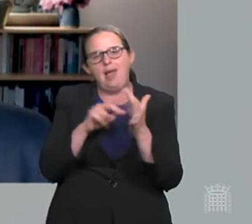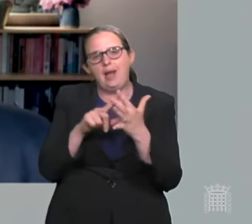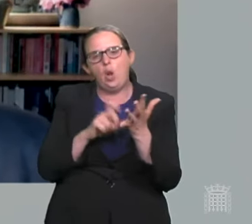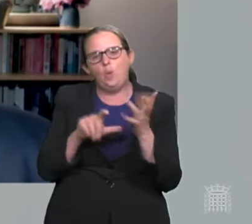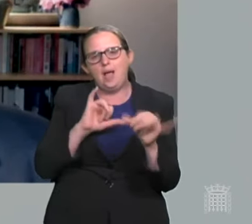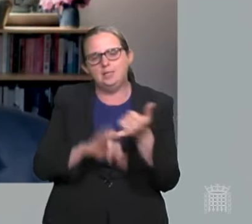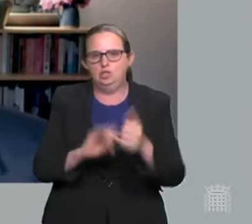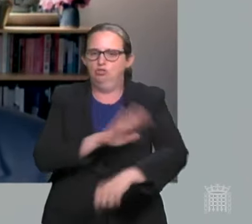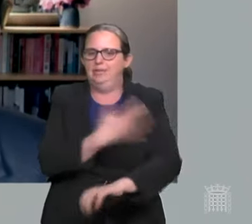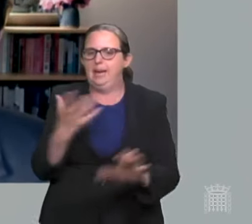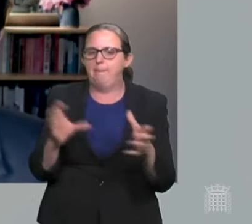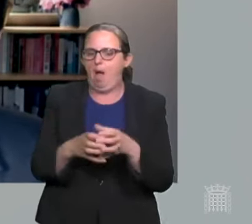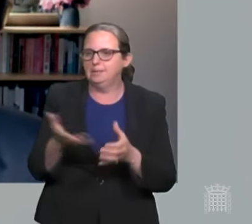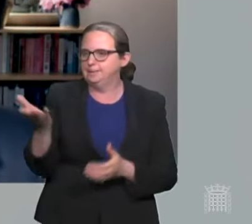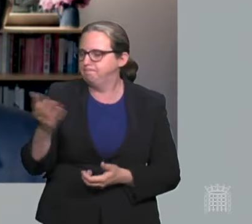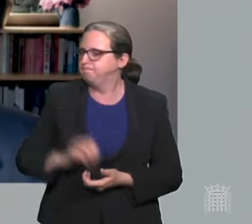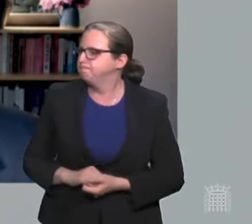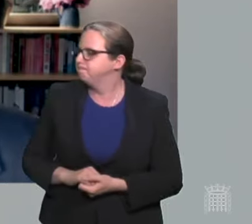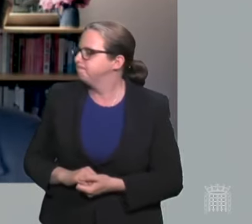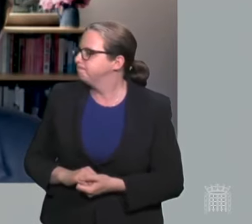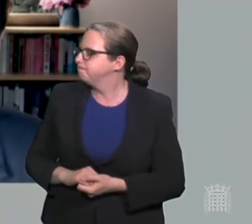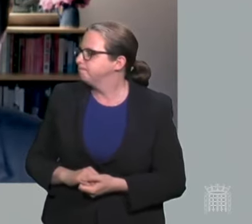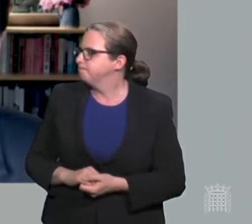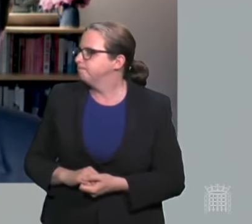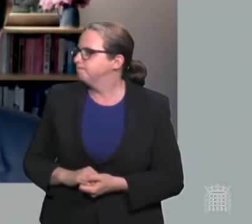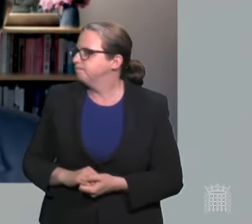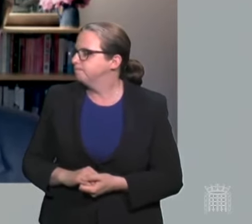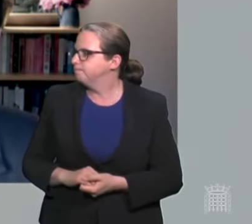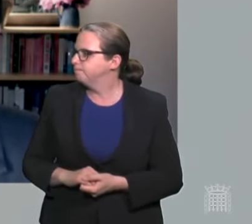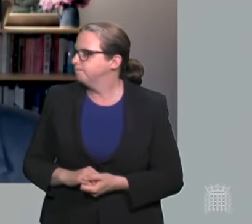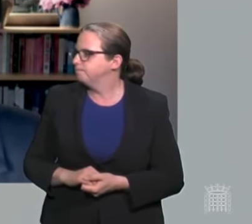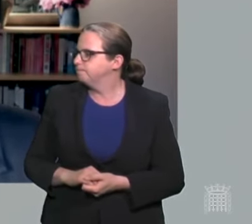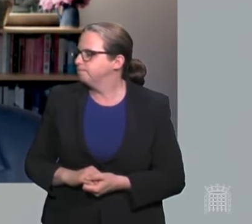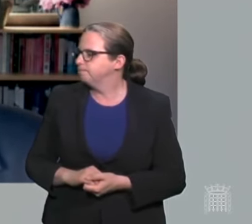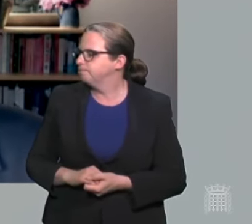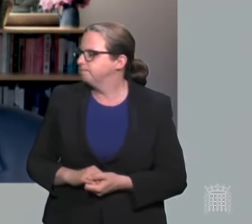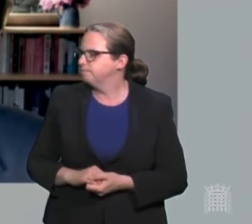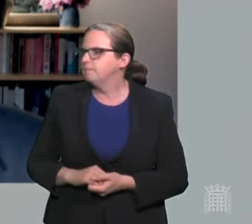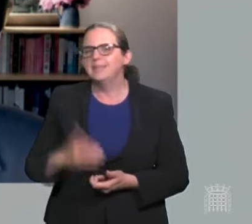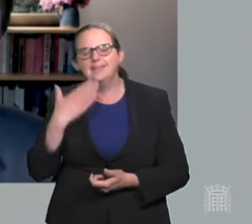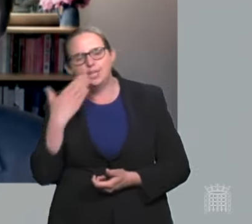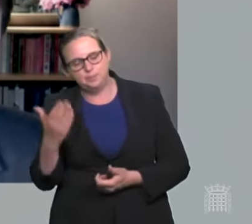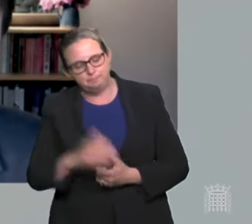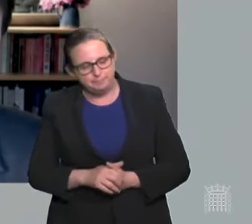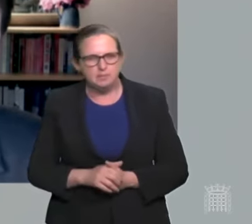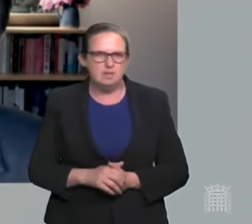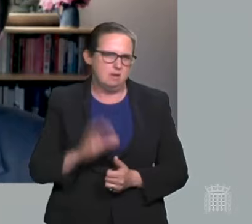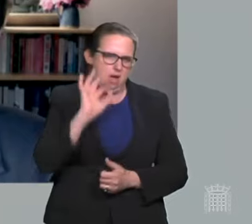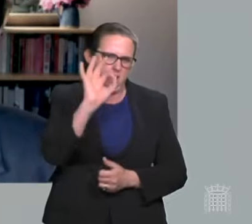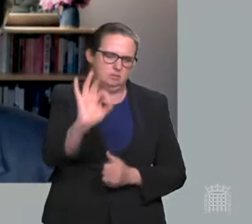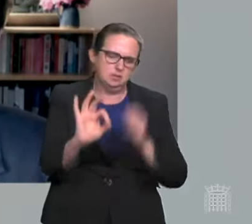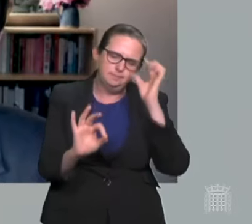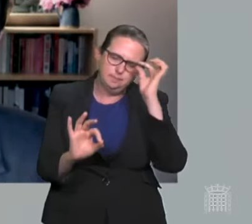Thank you, Madam Deputy Speaker. Can the Secretary of State explain why, when other public health and safety measures aren't left up to